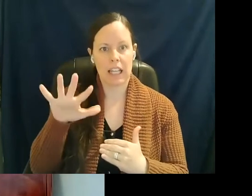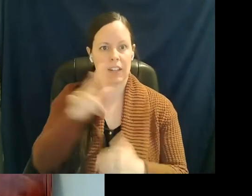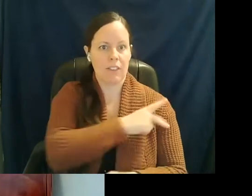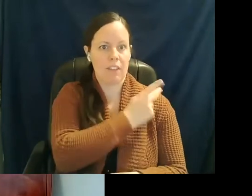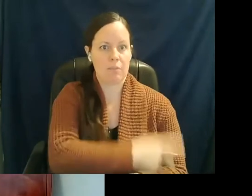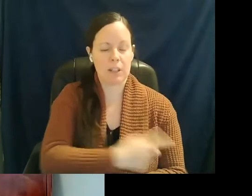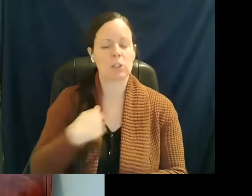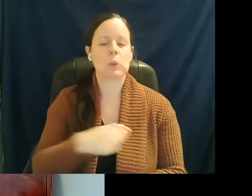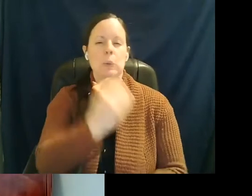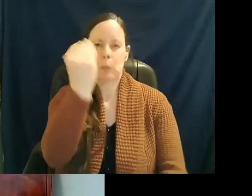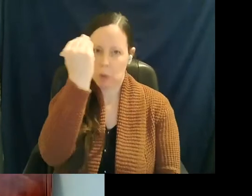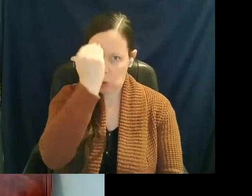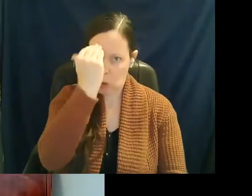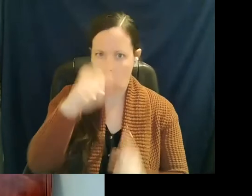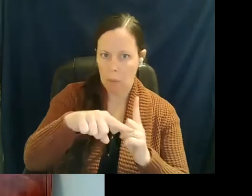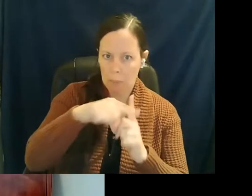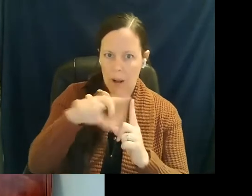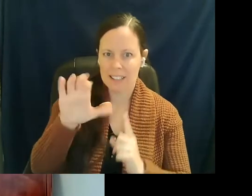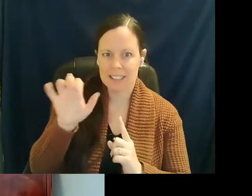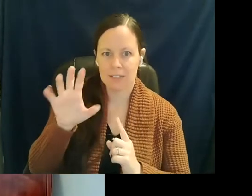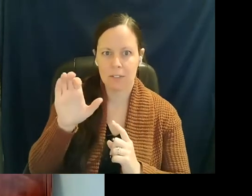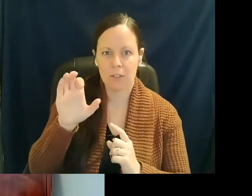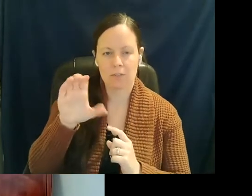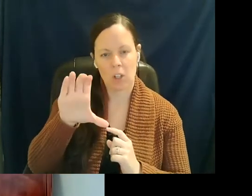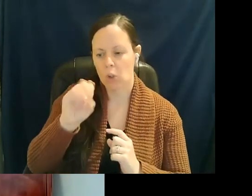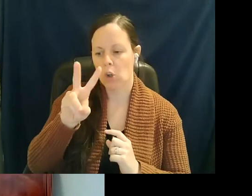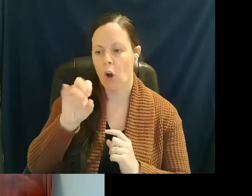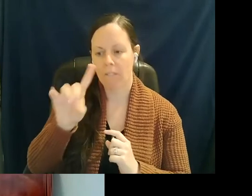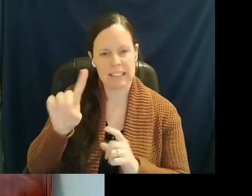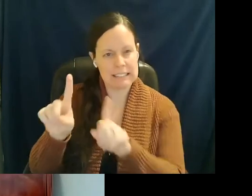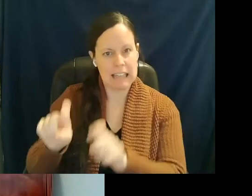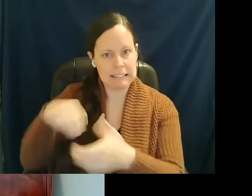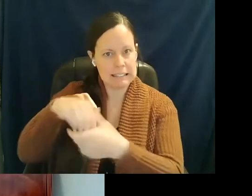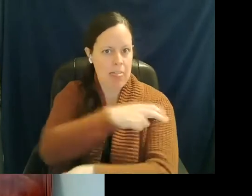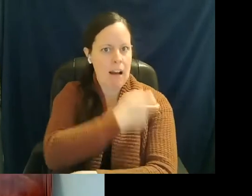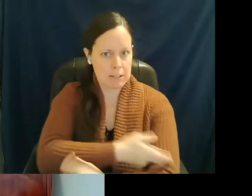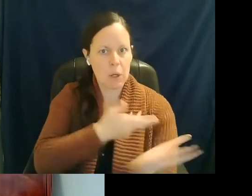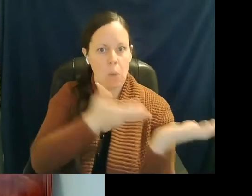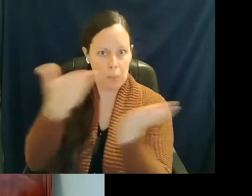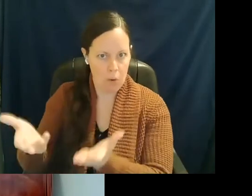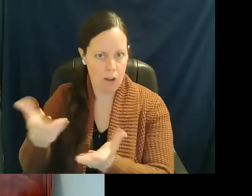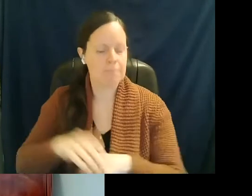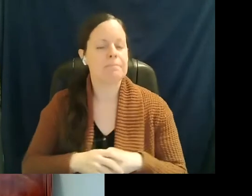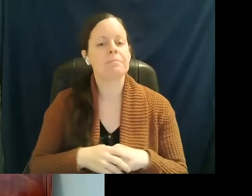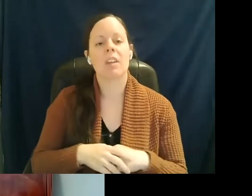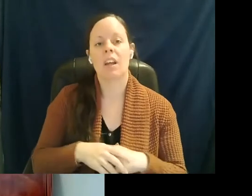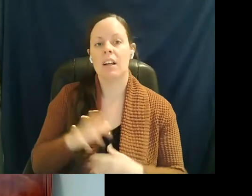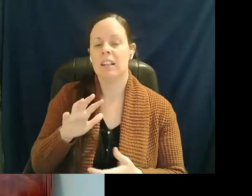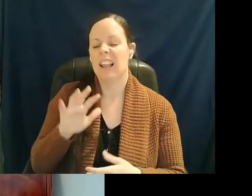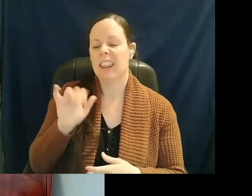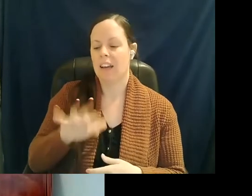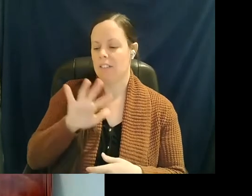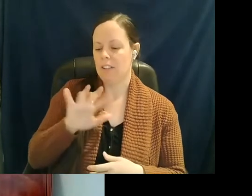aware of that were positive COVID patients that tested at the hospital. Of that 51%,